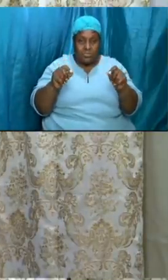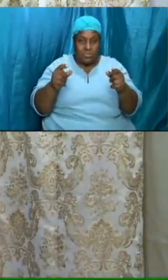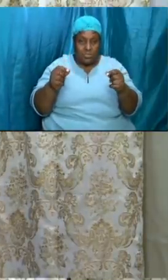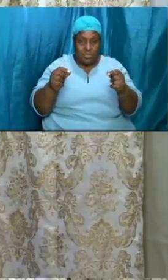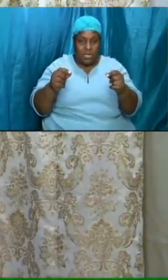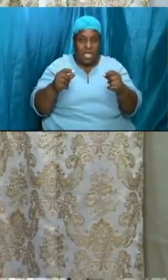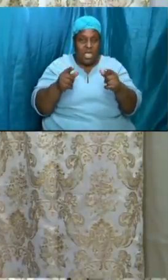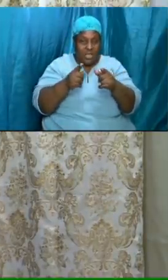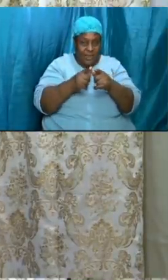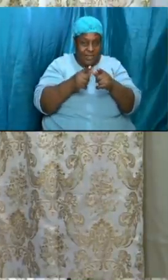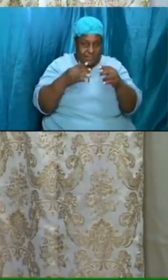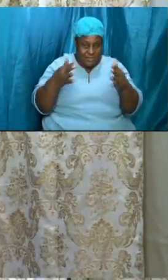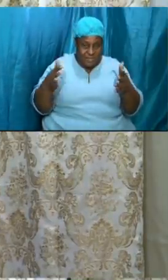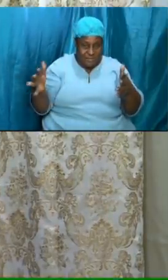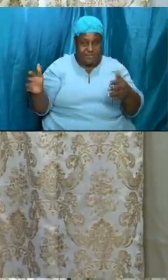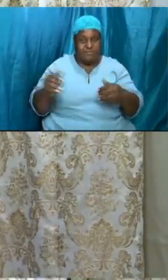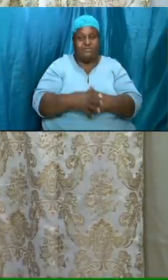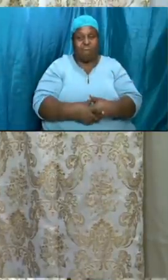little things